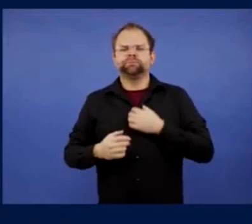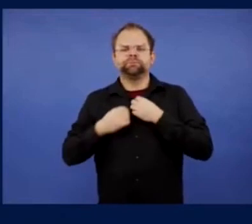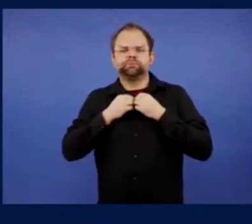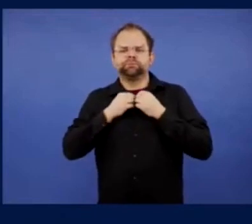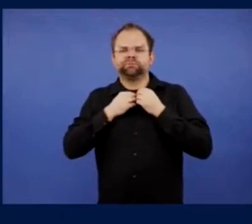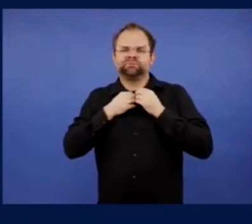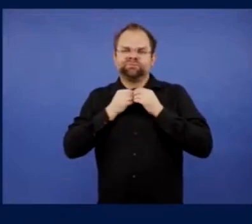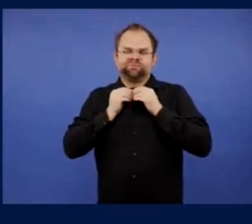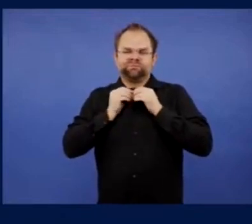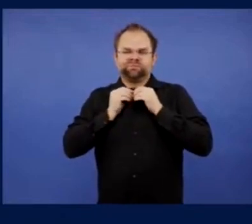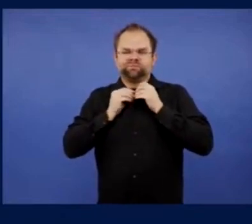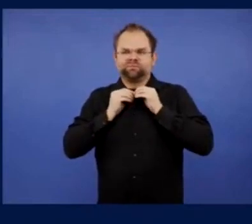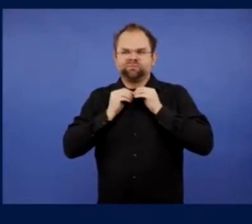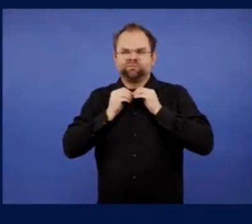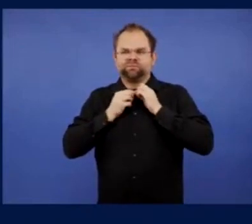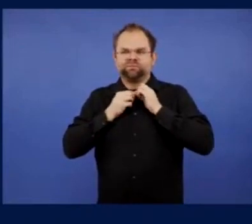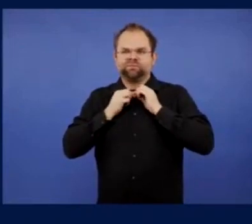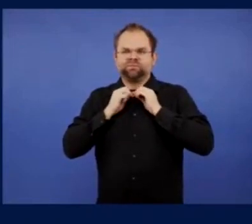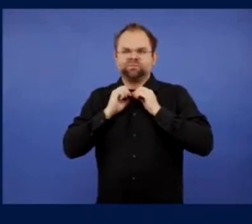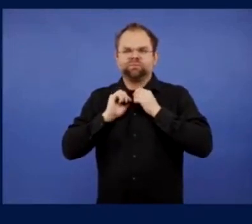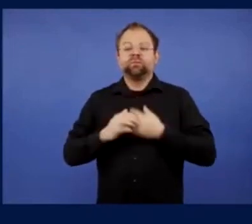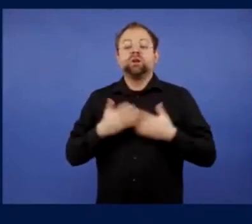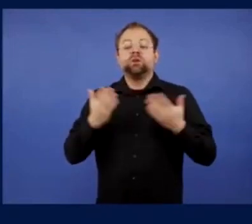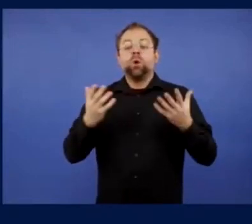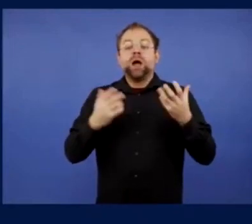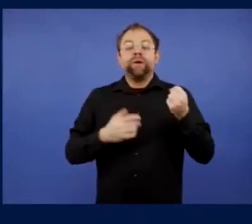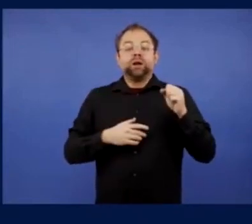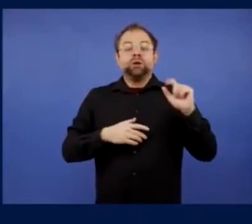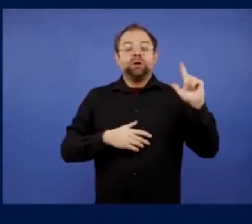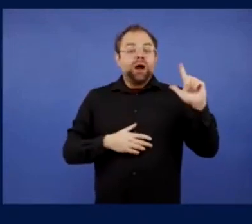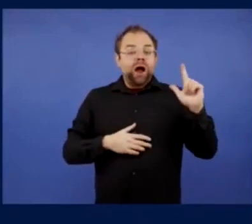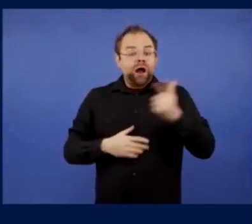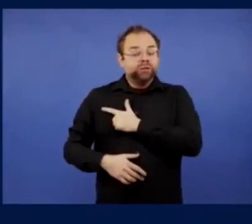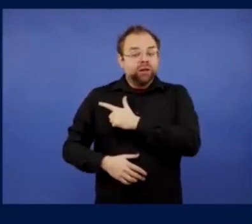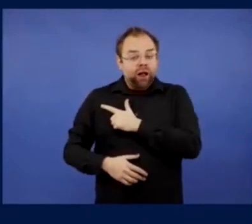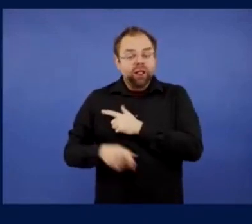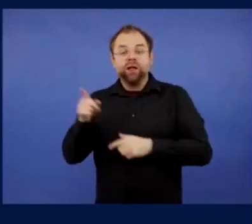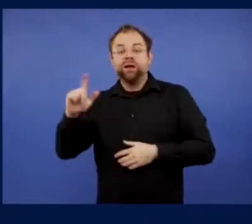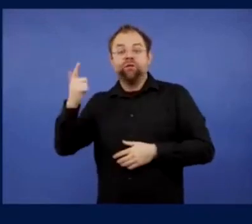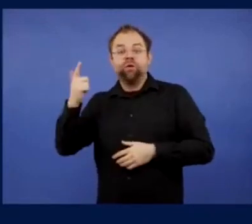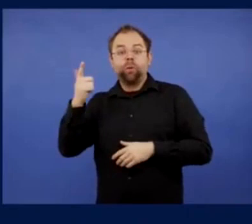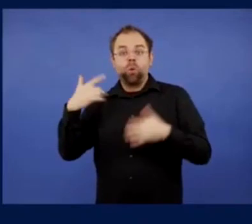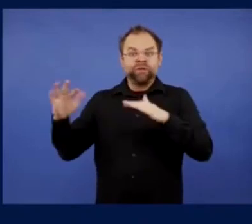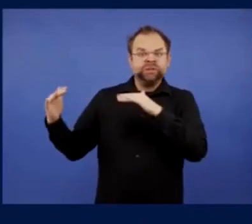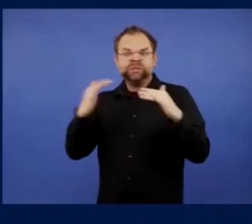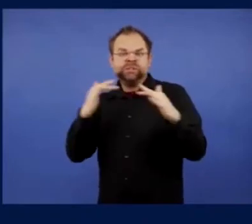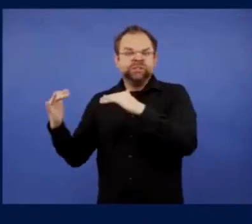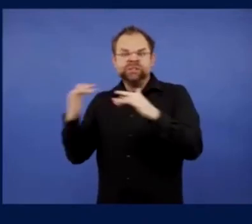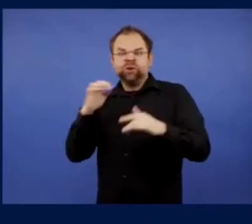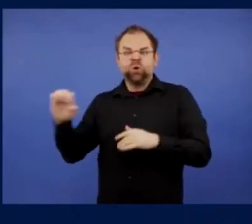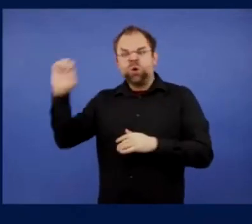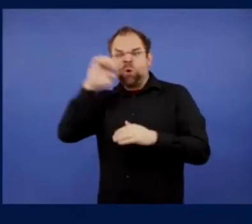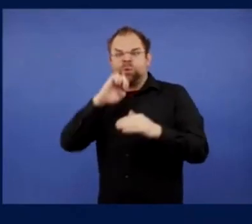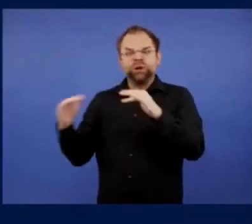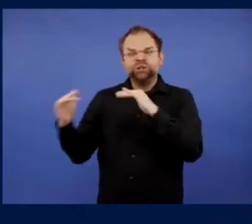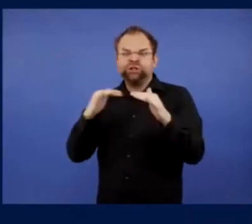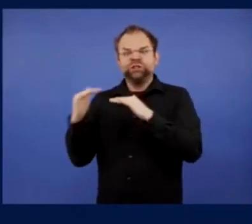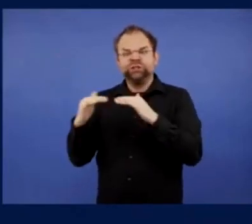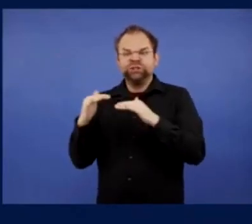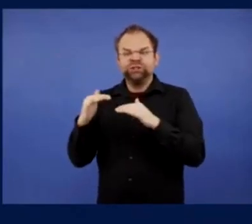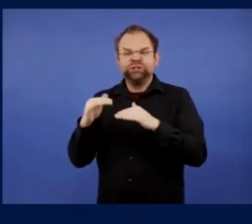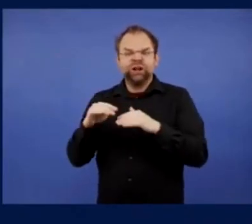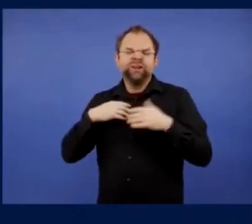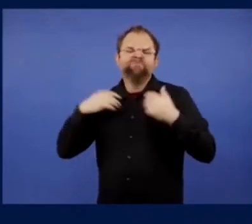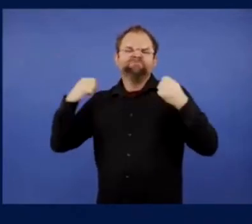know the example with Arsenal isn't probably that helpful, but when you go abroad, what research, what planning do you have to, you know, to